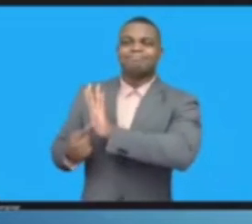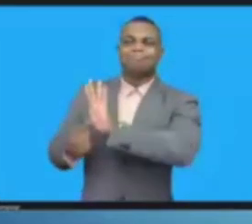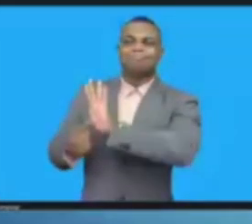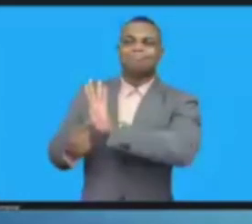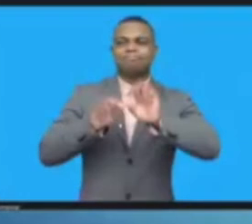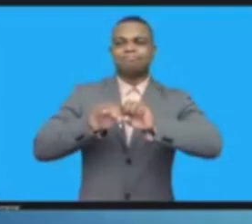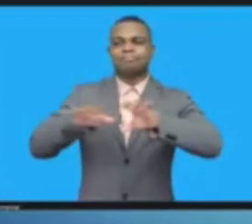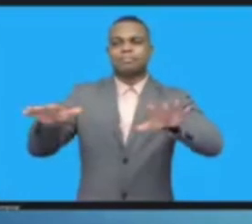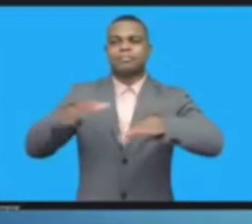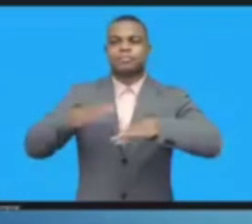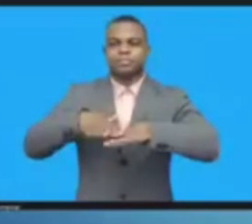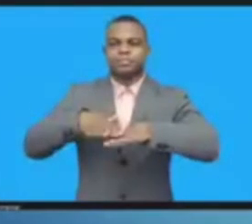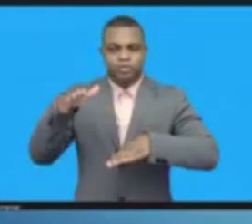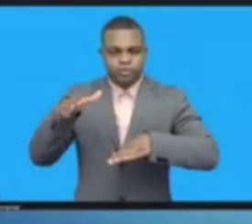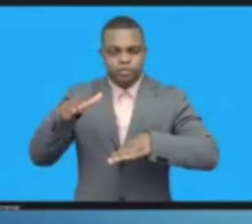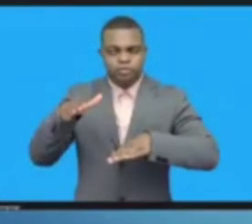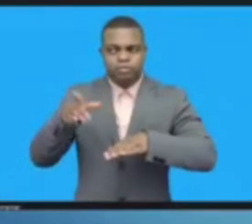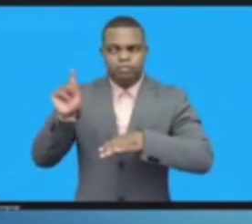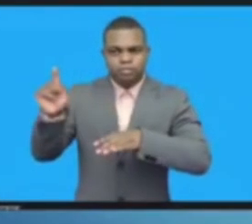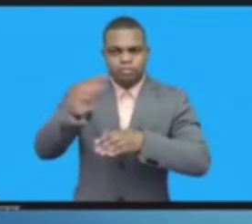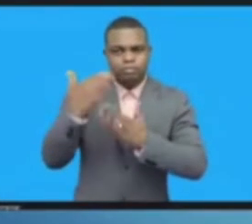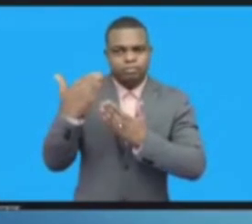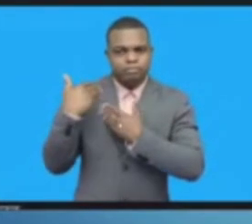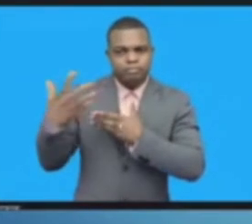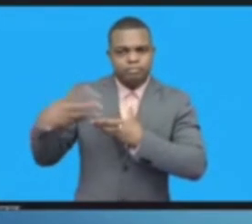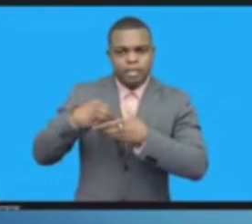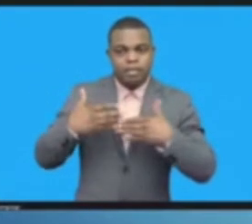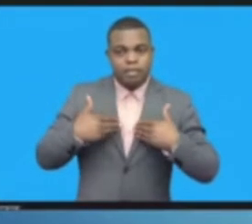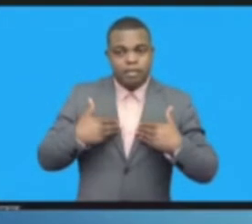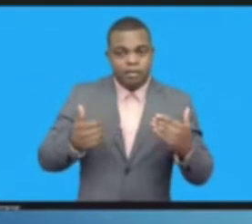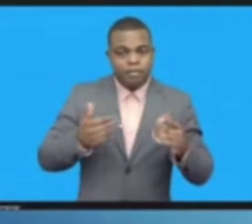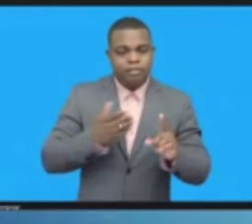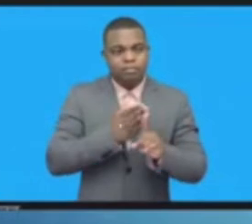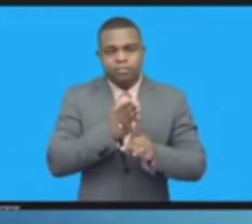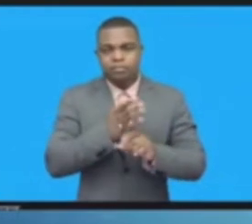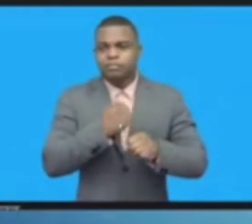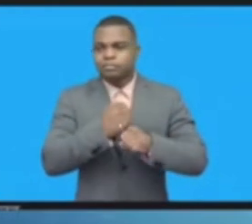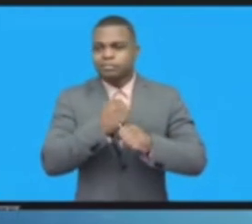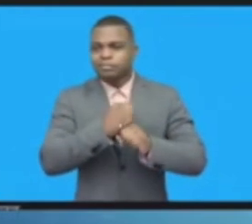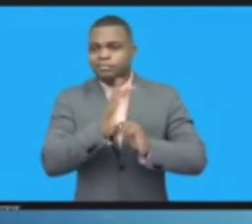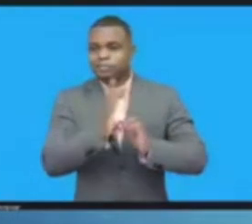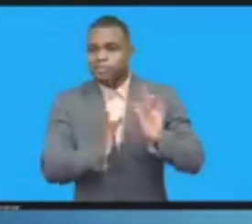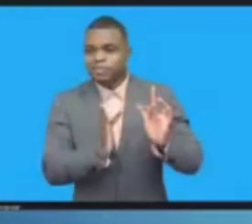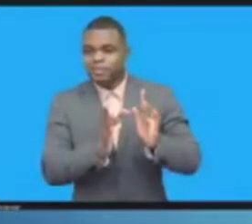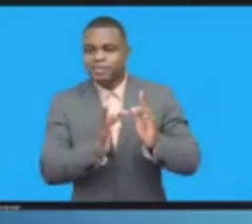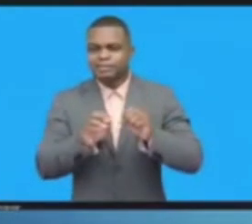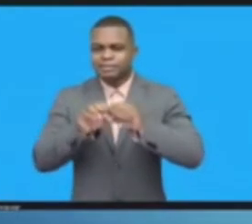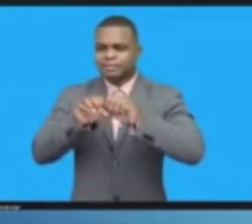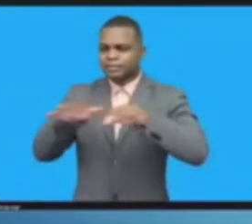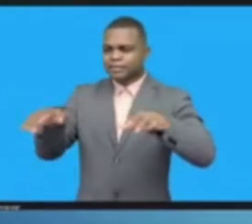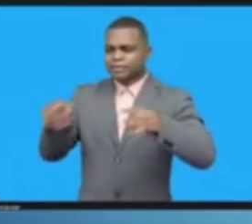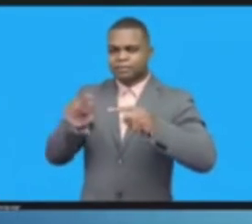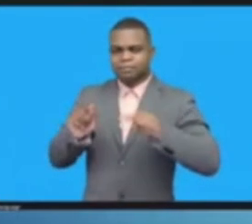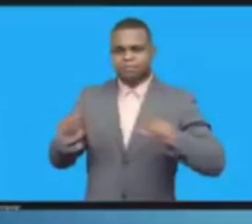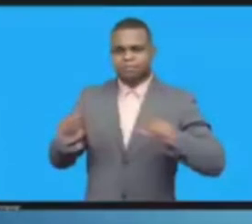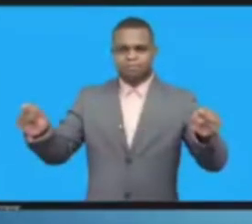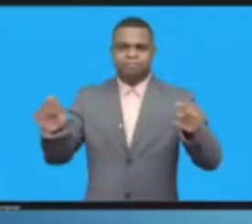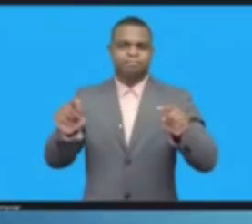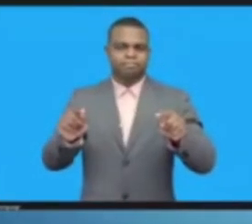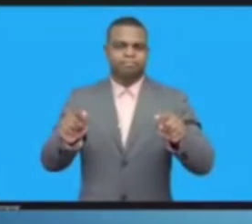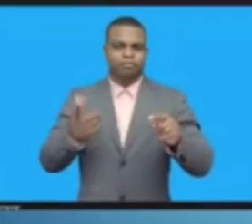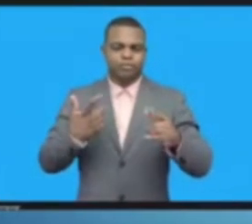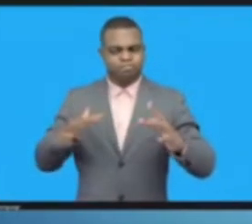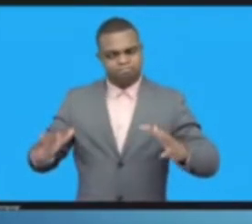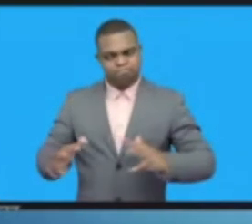realize the demonstrated and potential benefits of the internet now that we know that it can be both